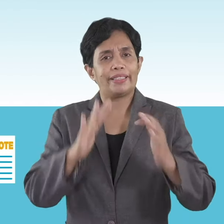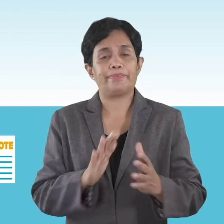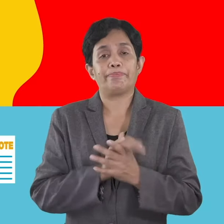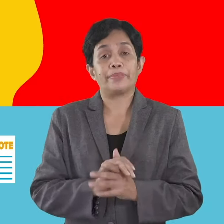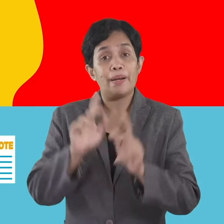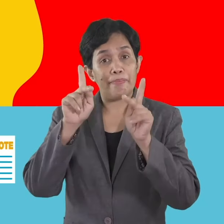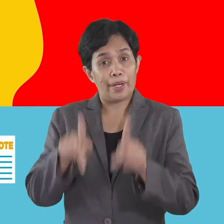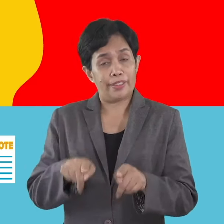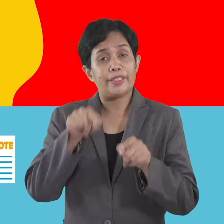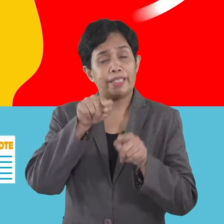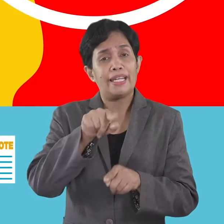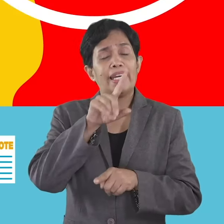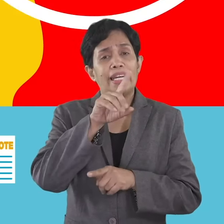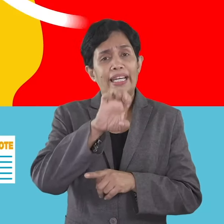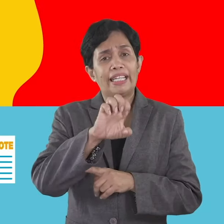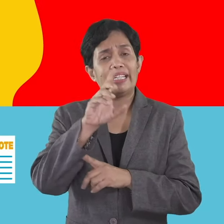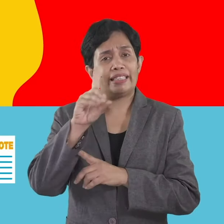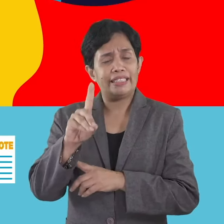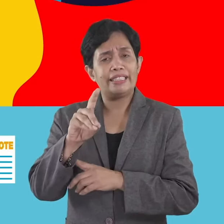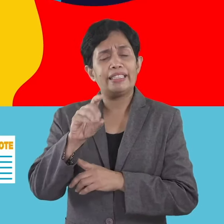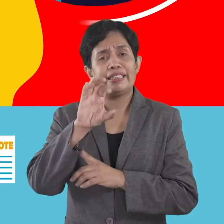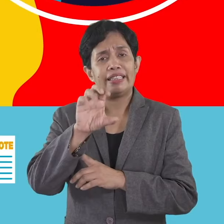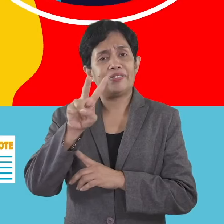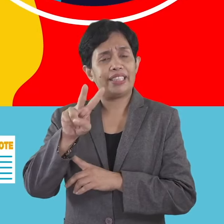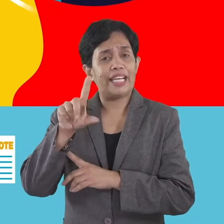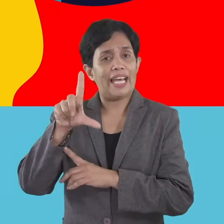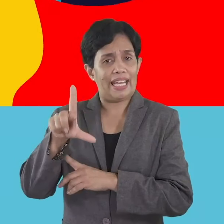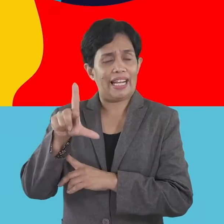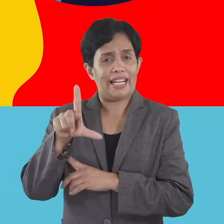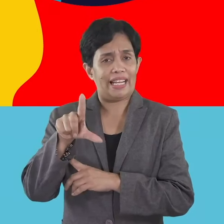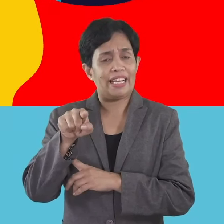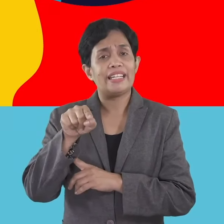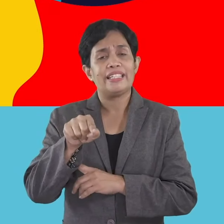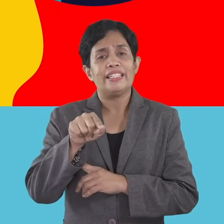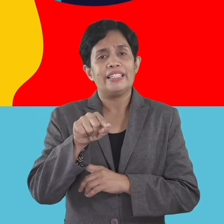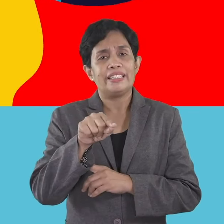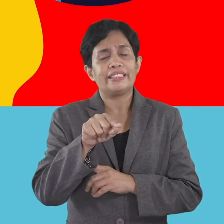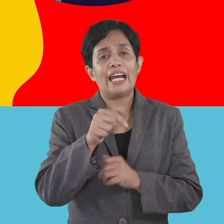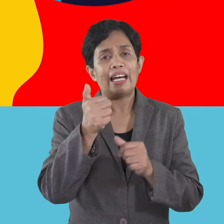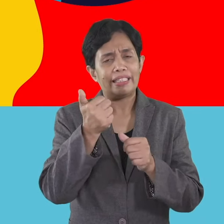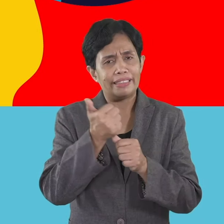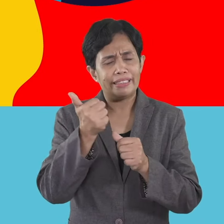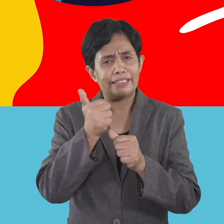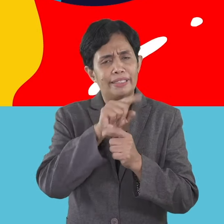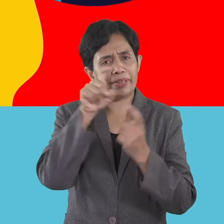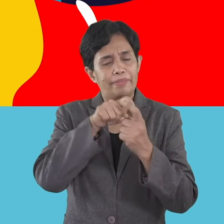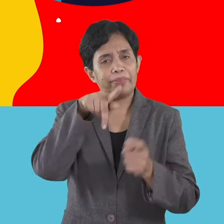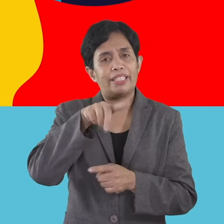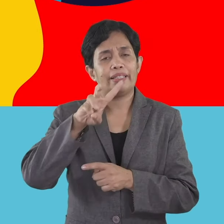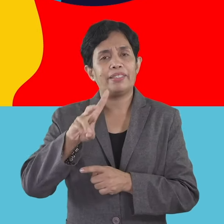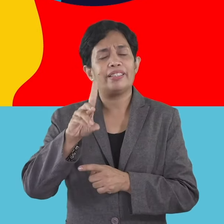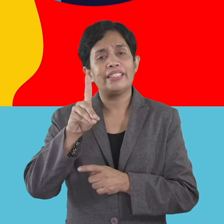The person indicated in the Election Day Computerized Voters List, or EDCVL, to assist a specific